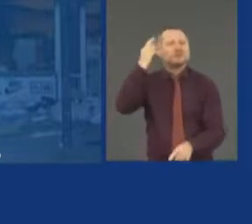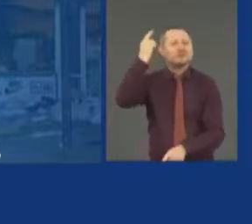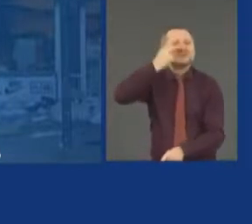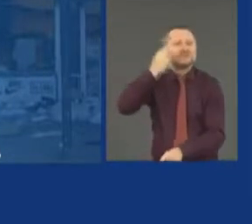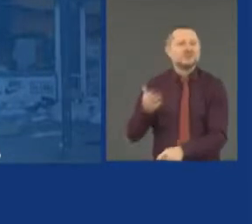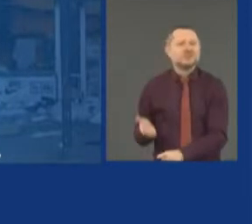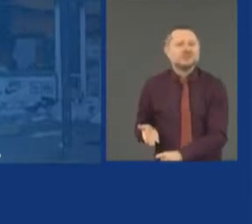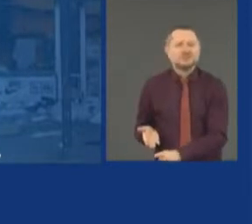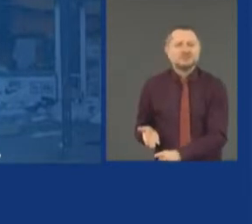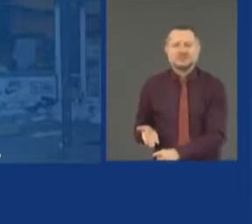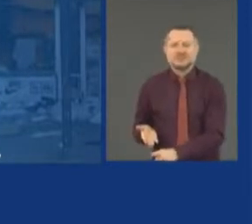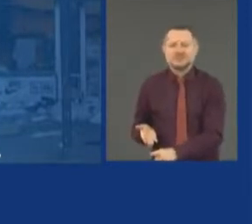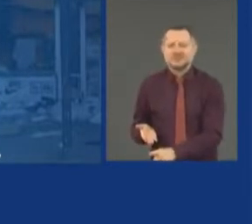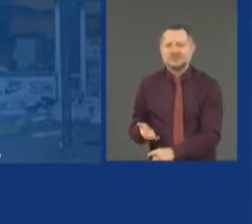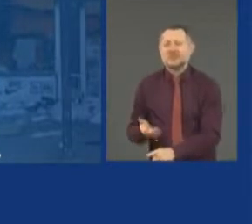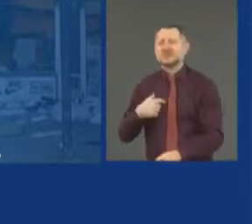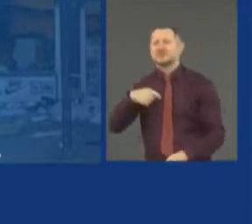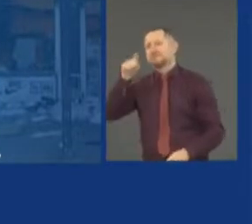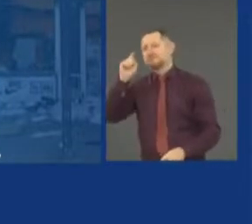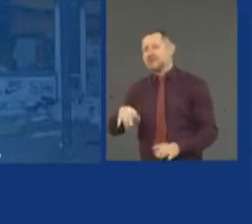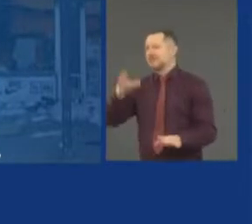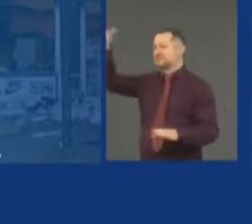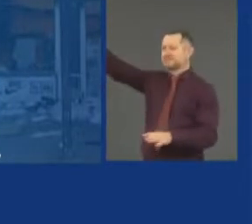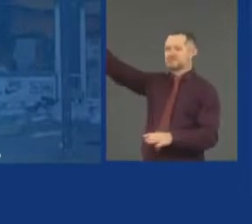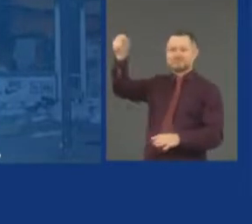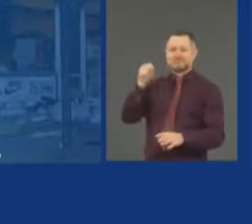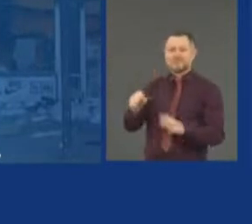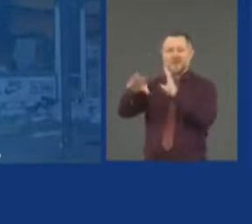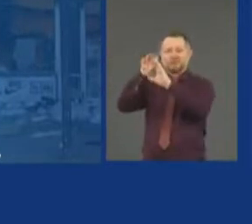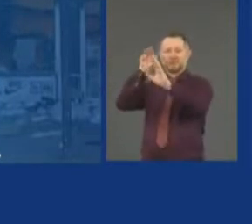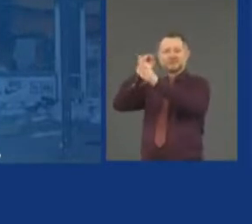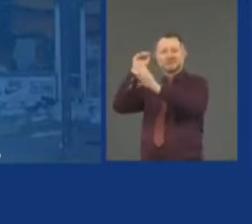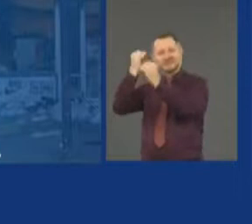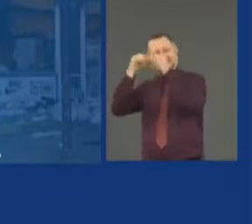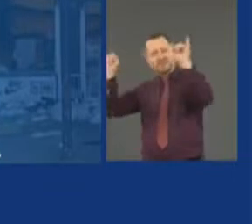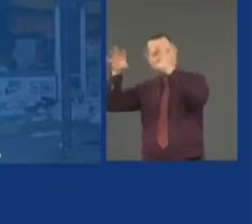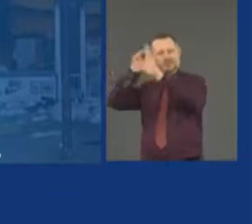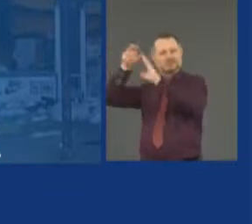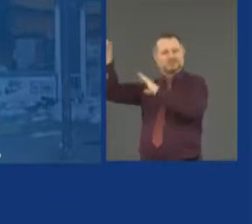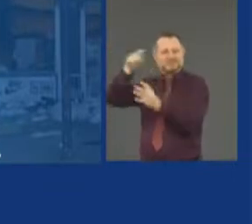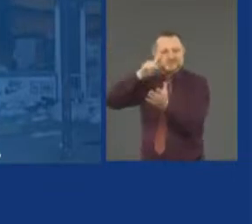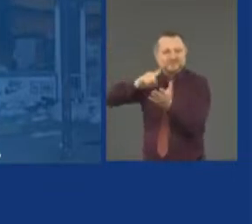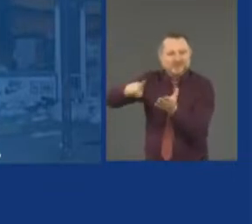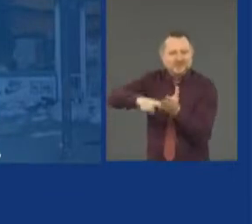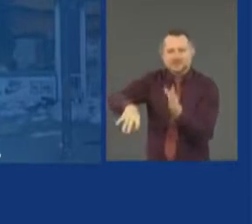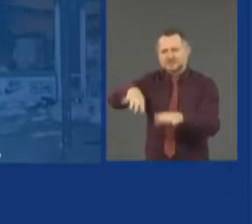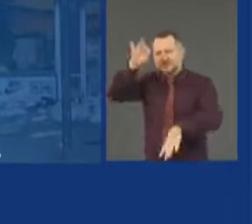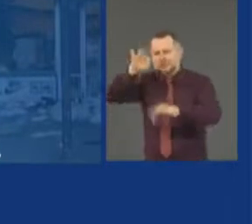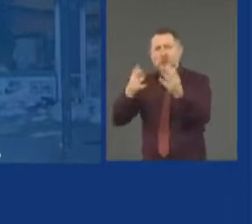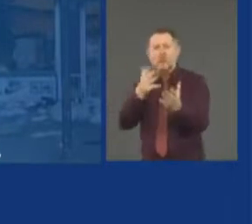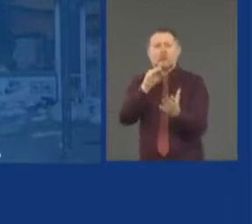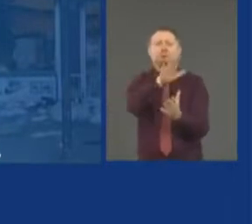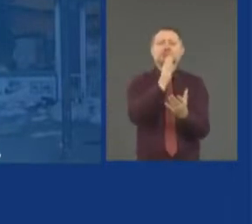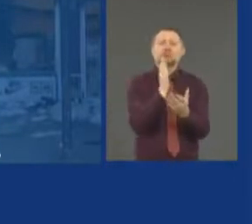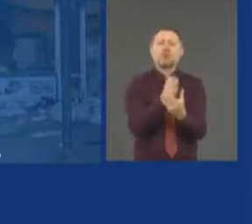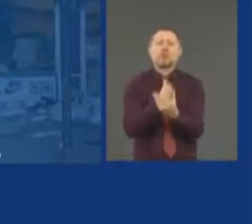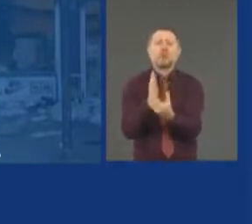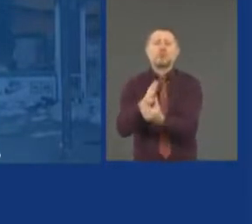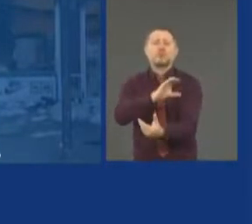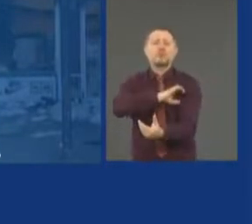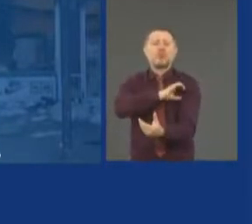discovery of records of police who are being investigated. How do you still allow chokeholds